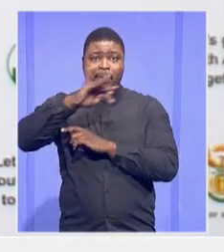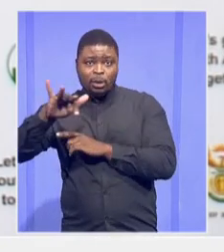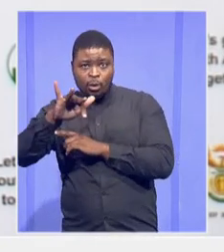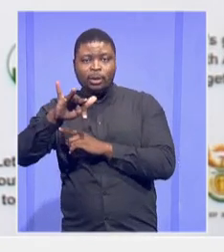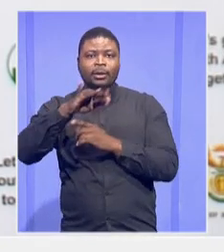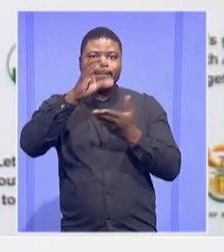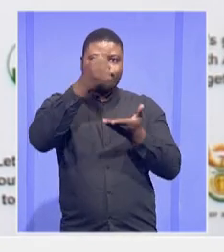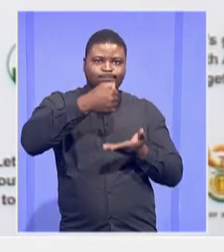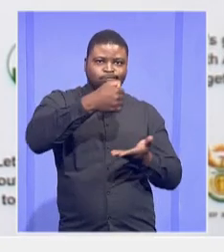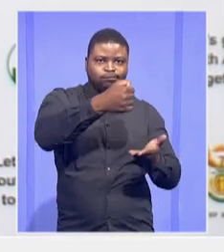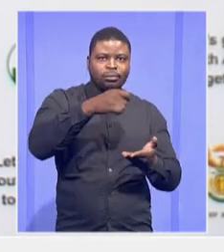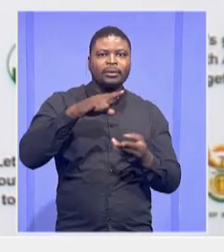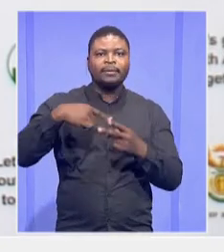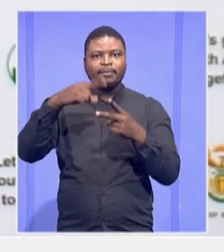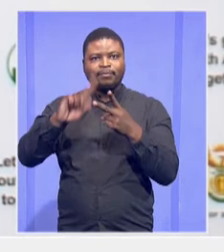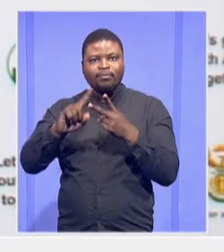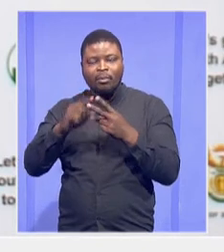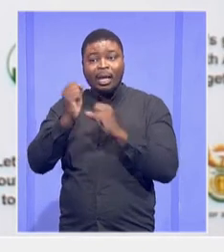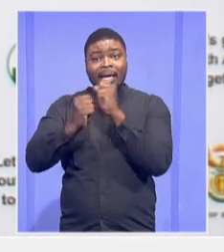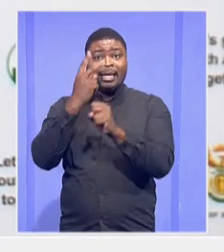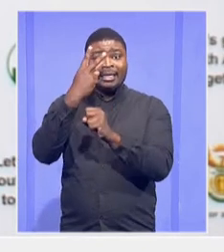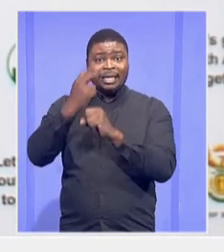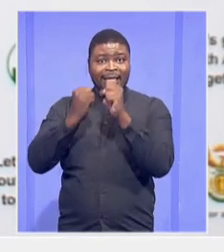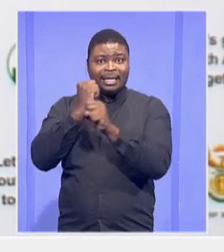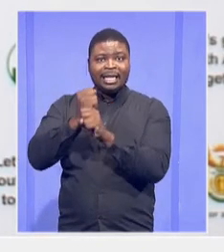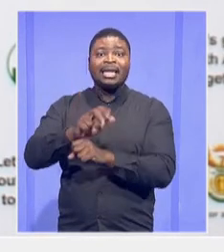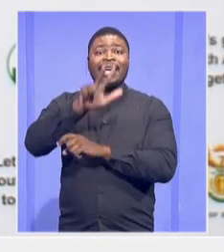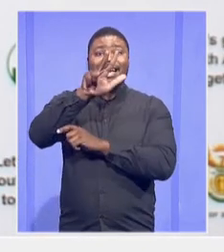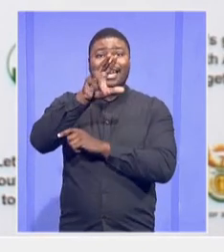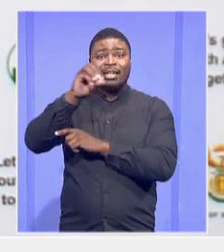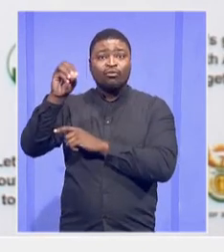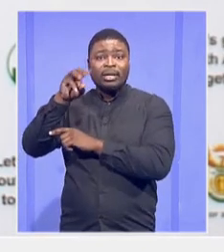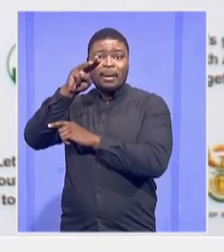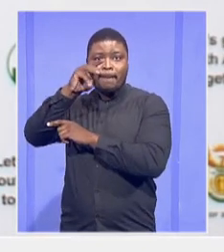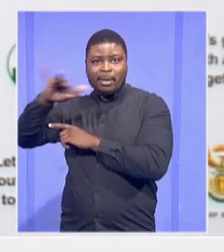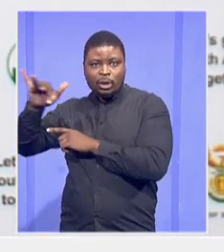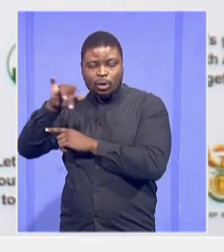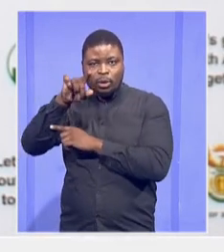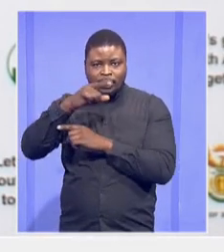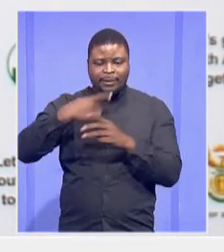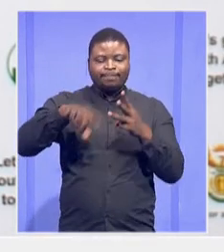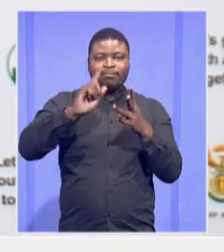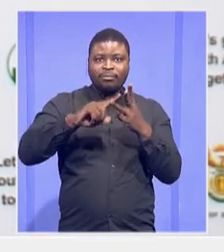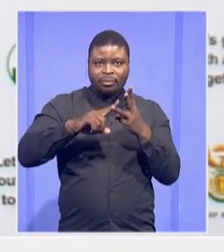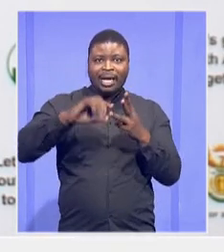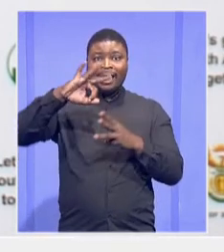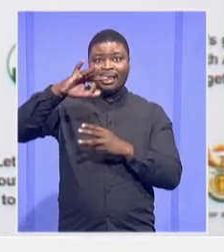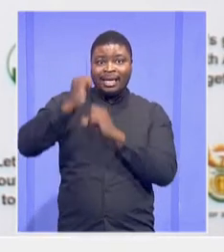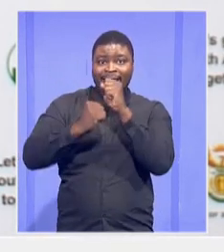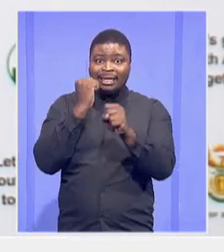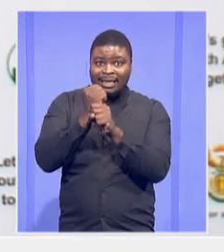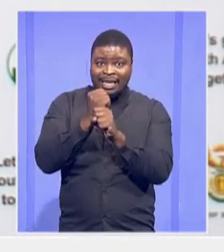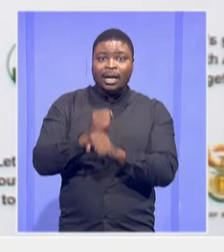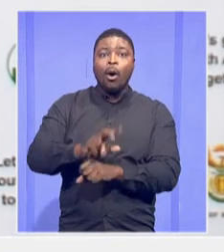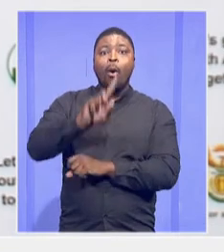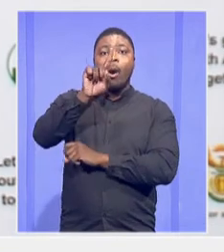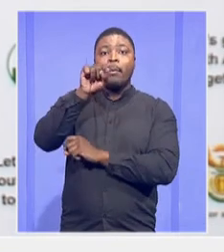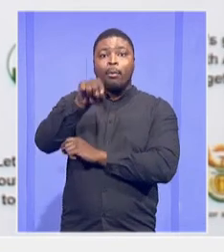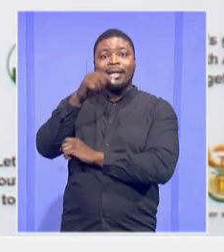was 800 million. The last outer year, the third year was 1.3 billion.